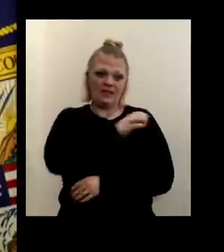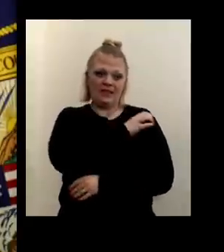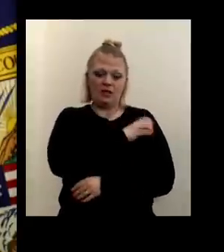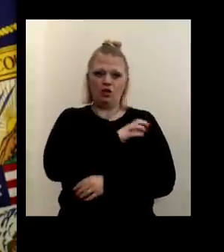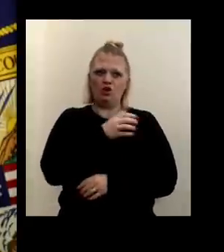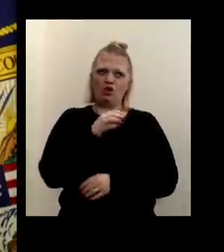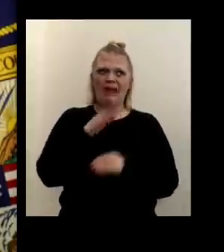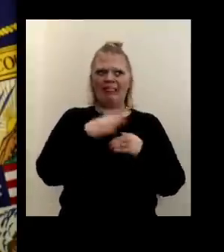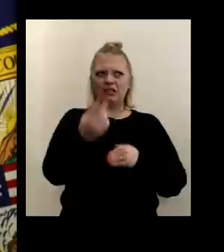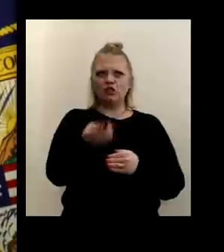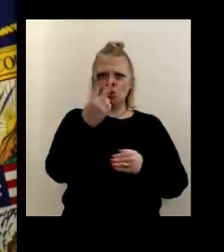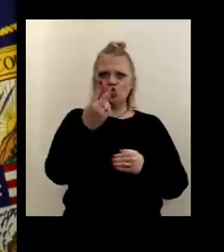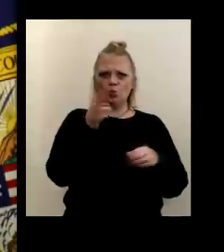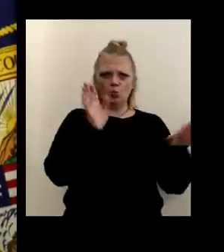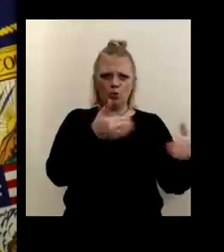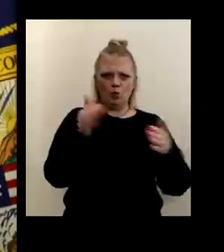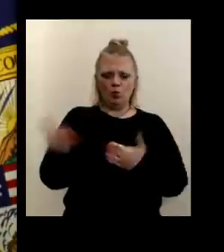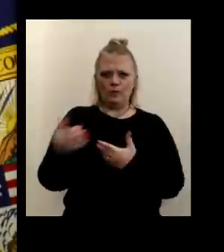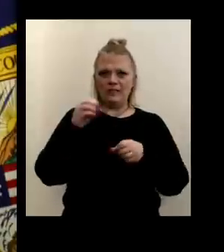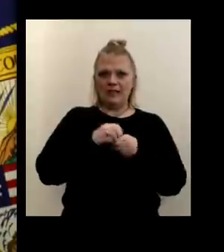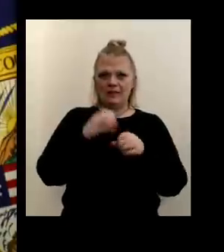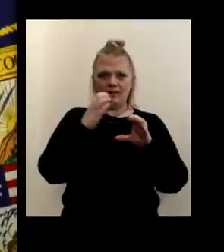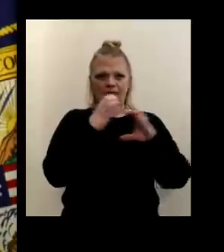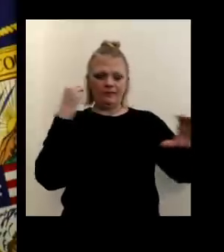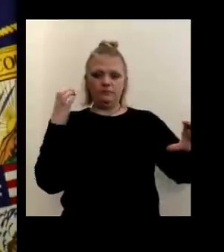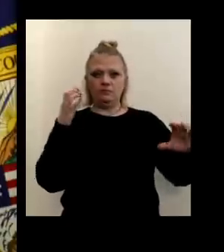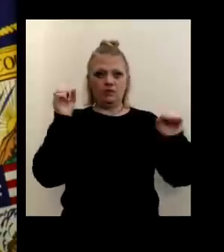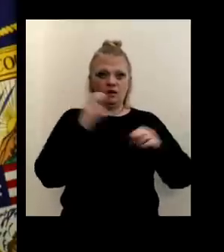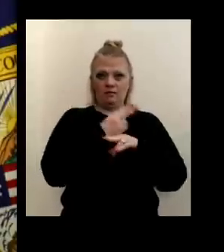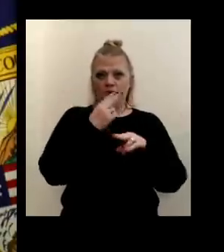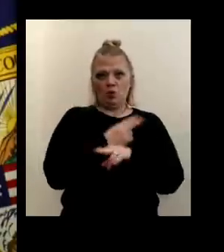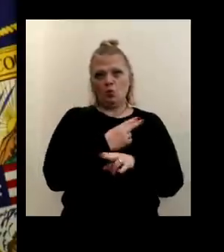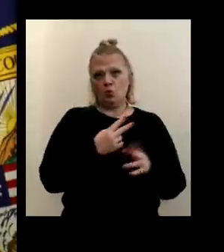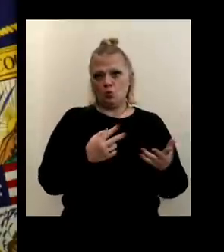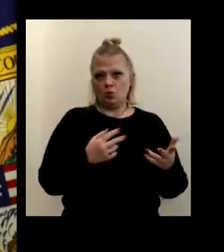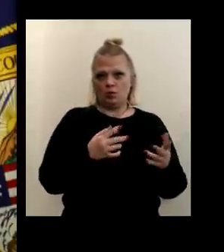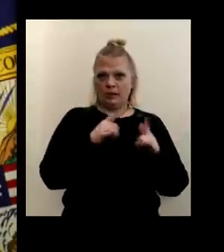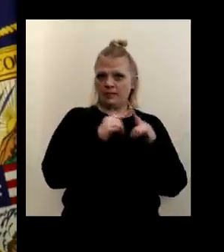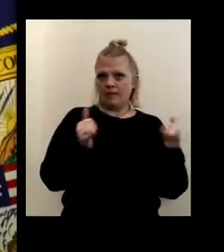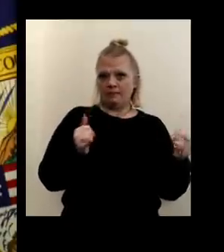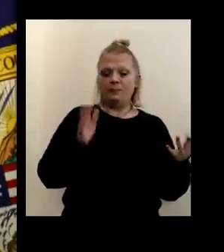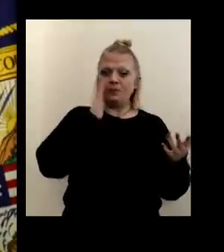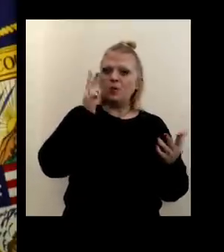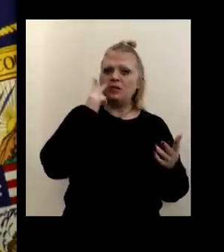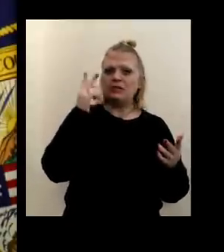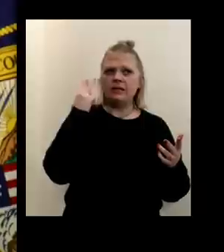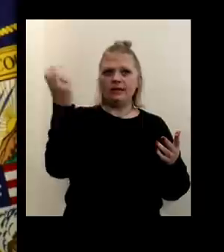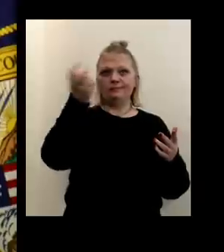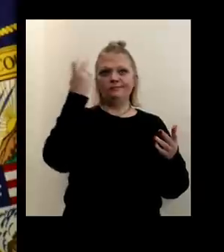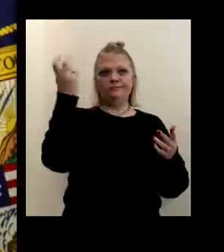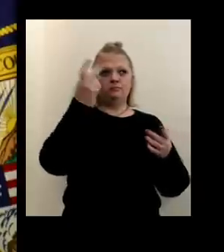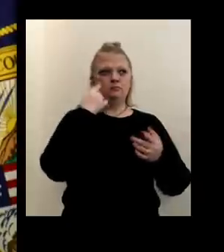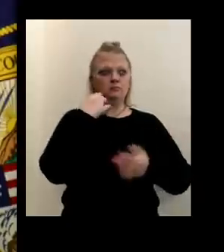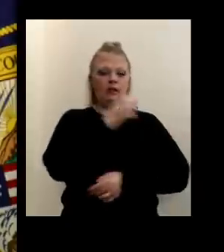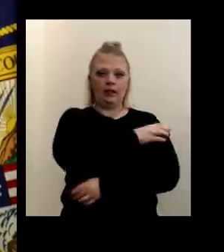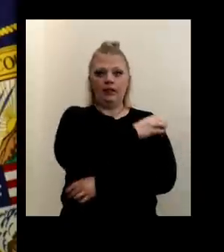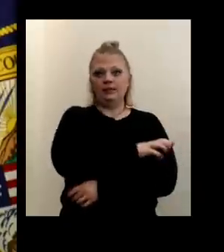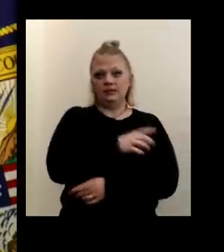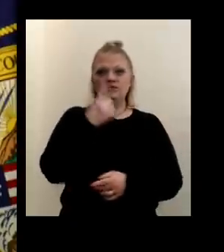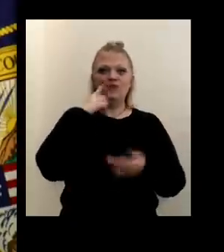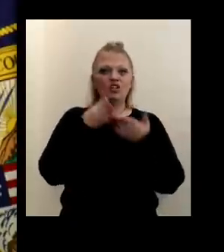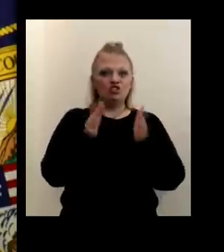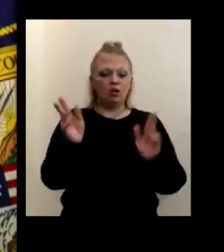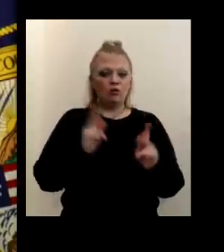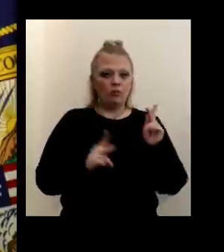clinical rooms in this mobile clinic that can be utilized at any one time. So you're going to see mobile clinics in the county when we deal with the general public.